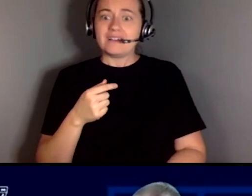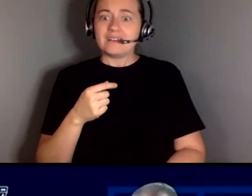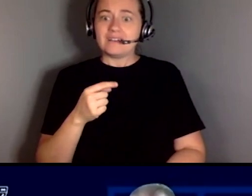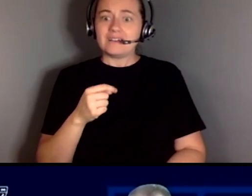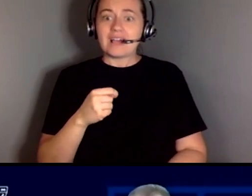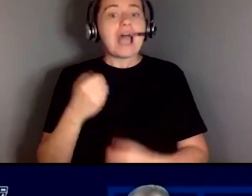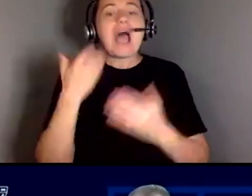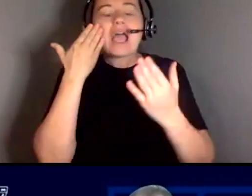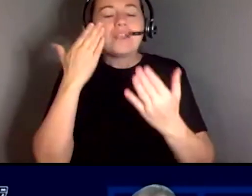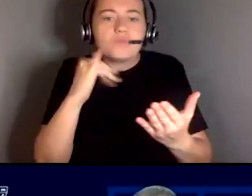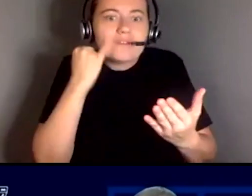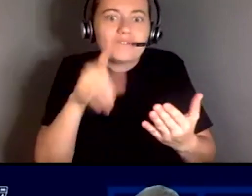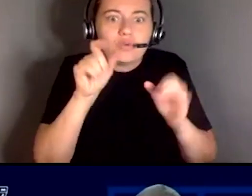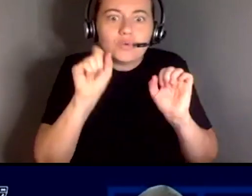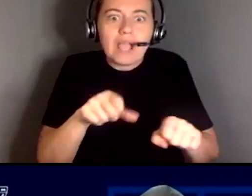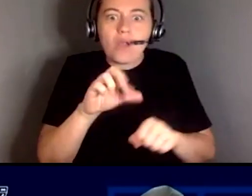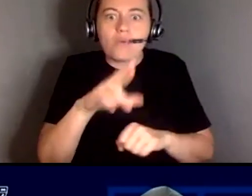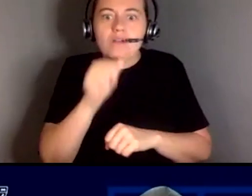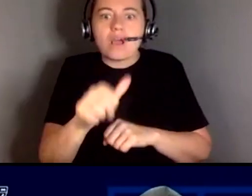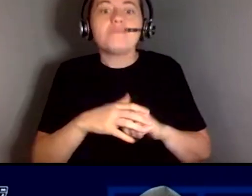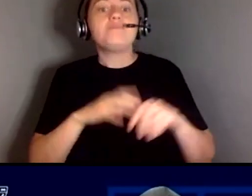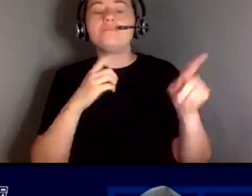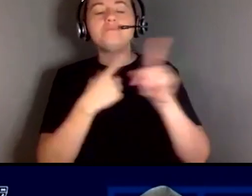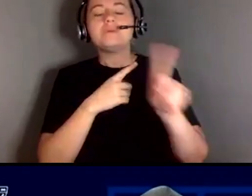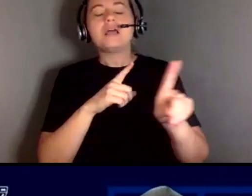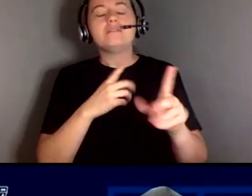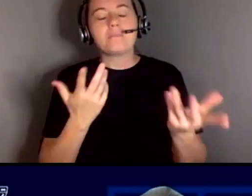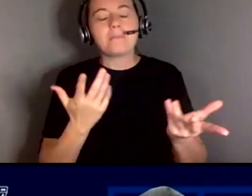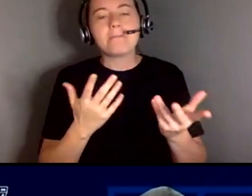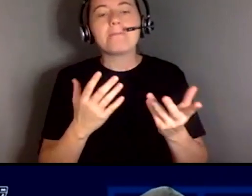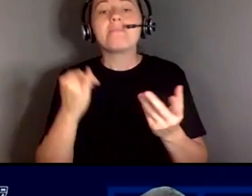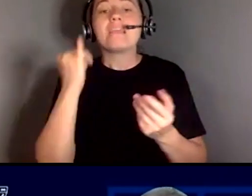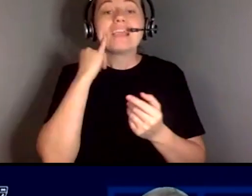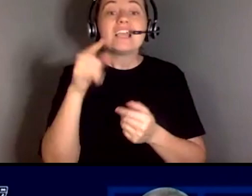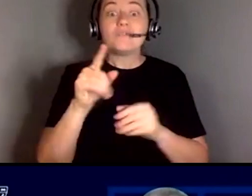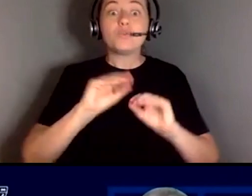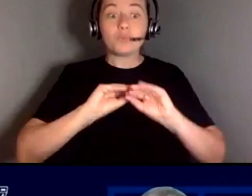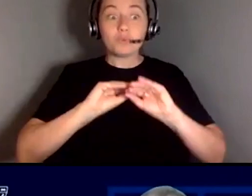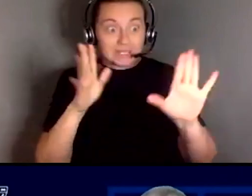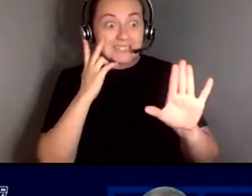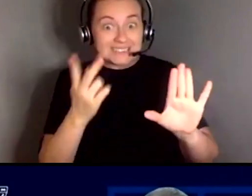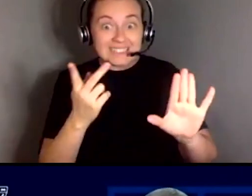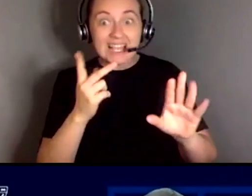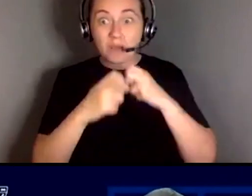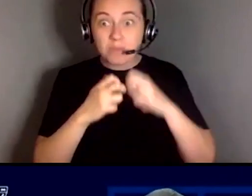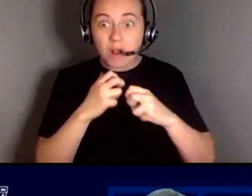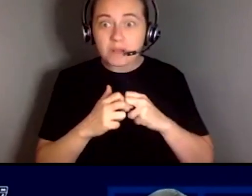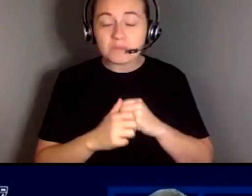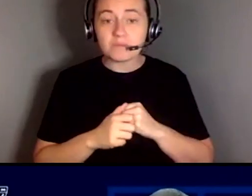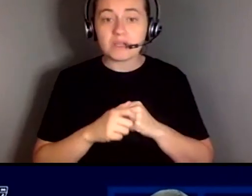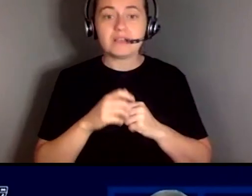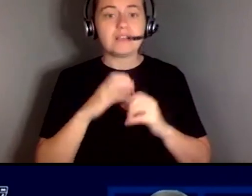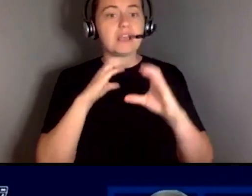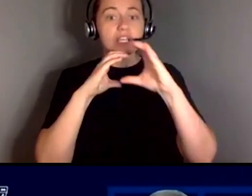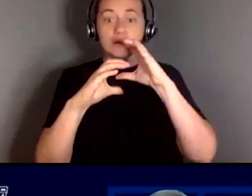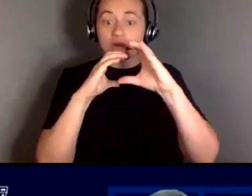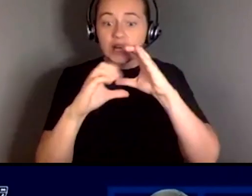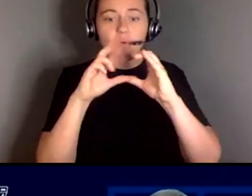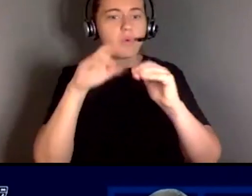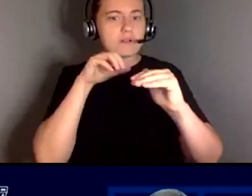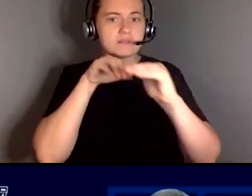uh but if you're you are clearly seeing a problem going on here whether it be communication or accessibility